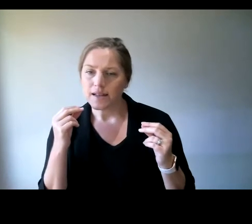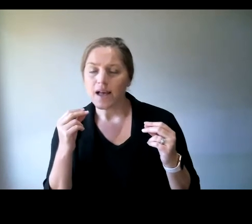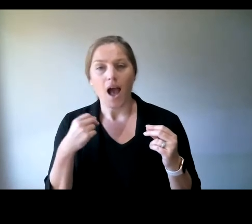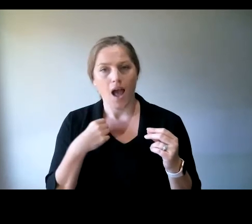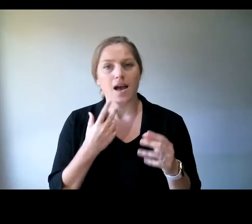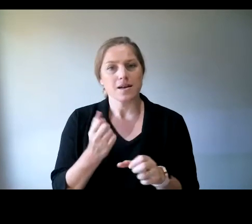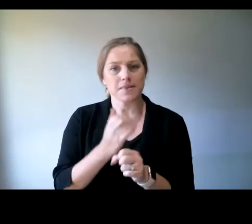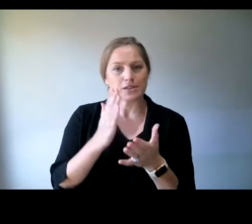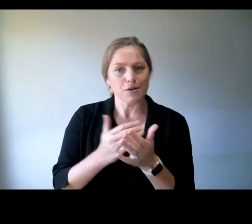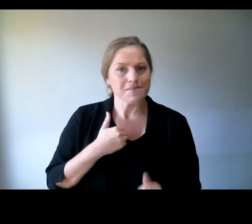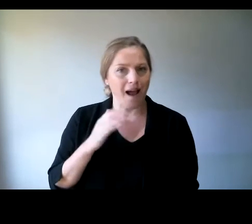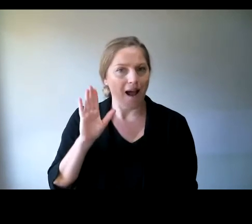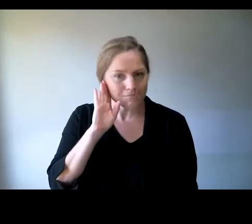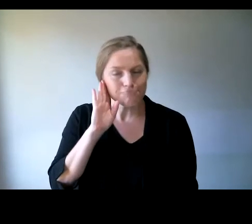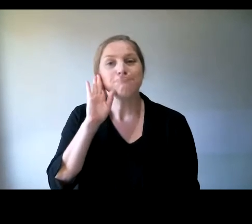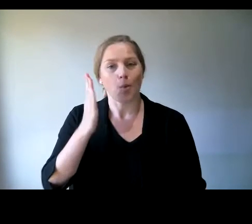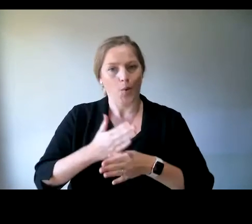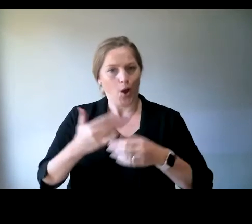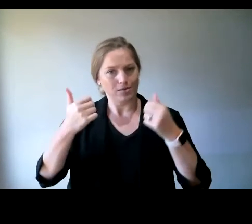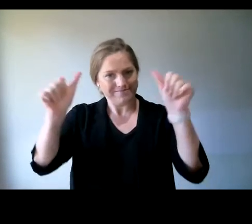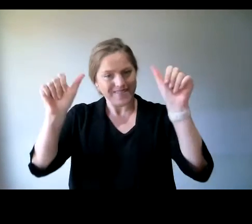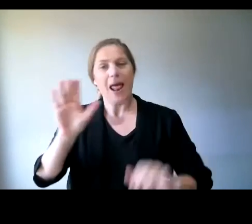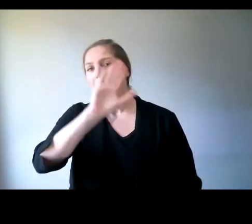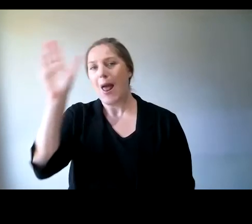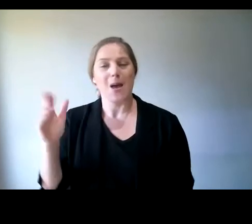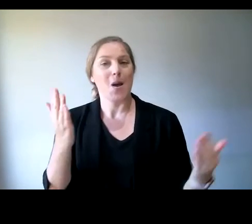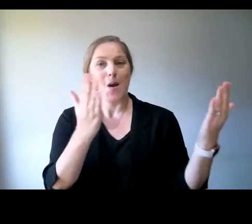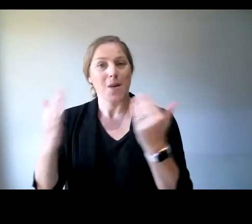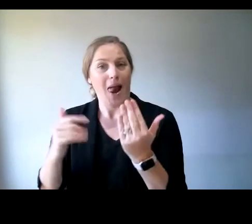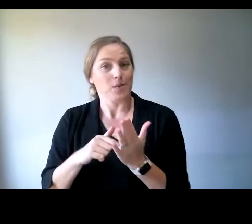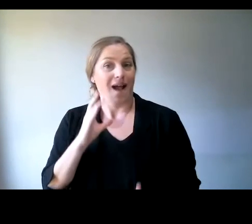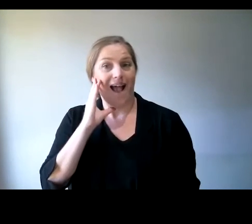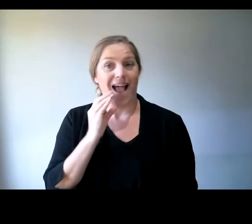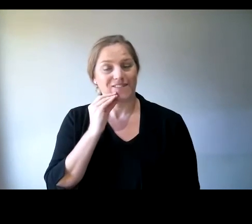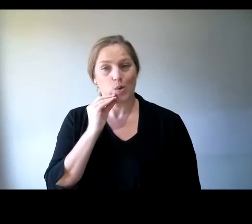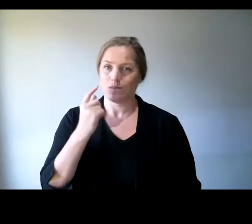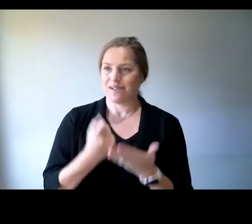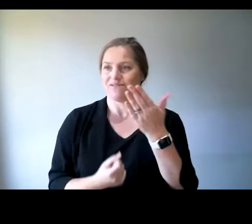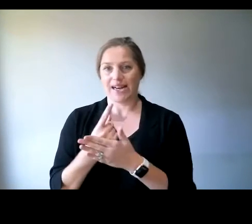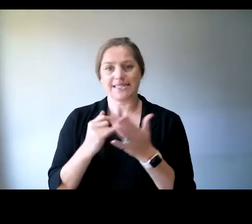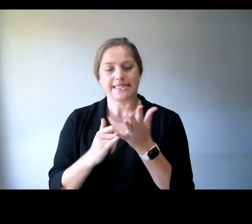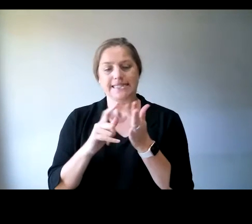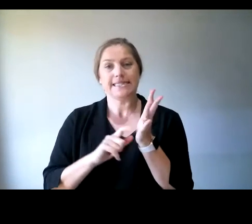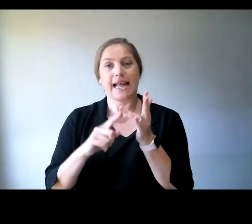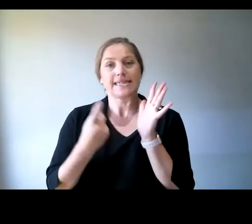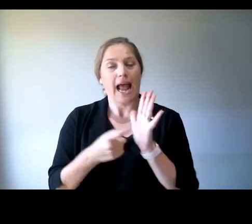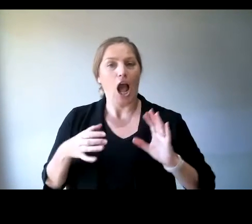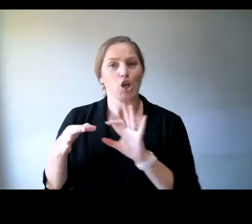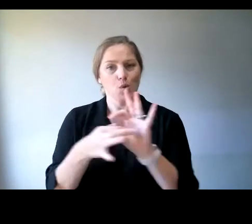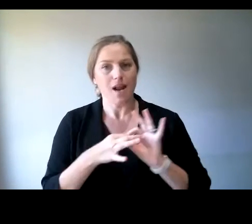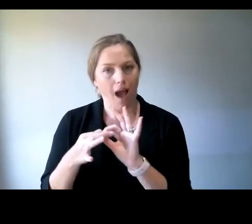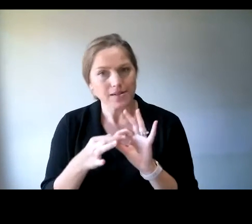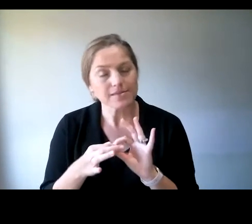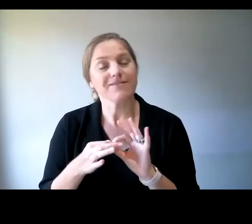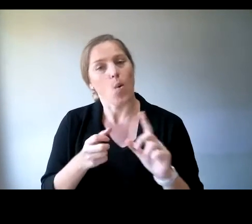void. But hi, everyone, and welcome to this afternoon's event, Sector Unites, advocating for Assistive Technology for All.